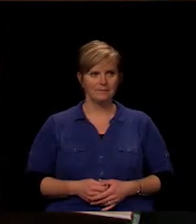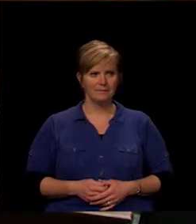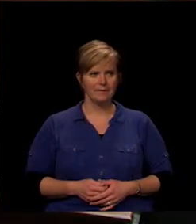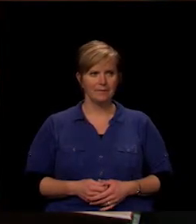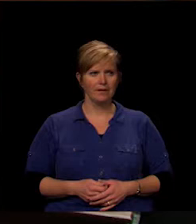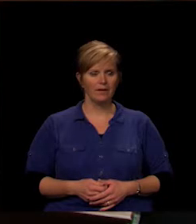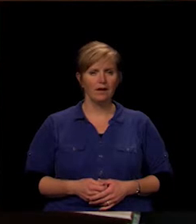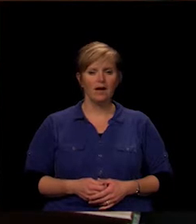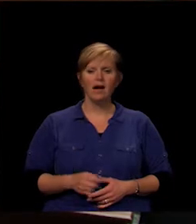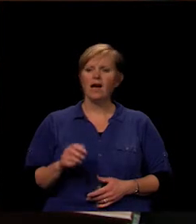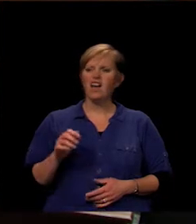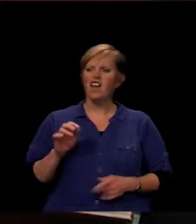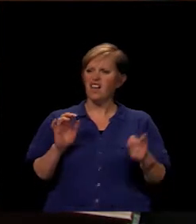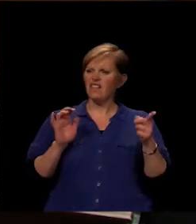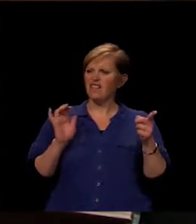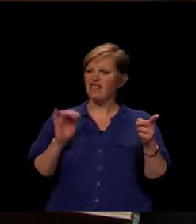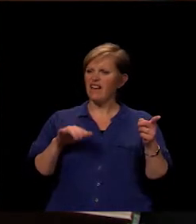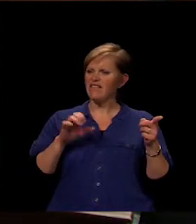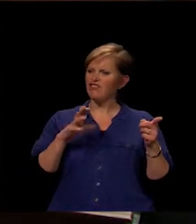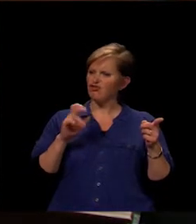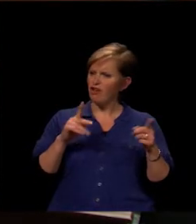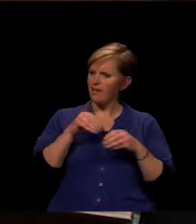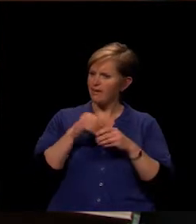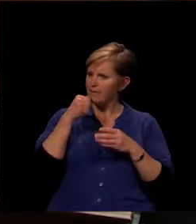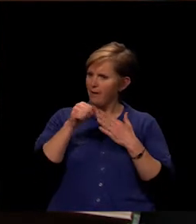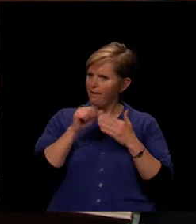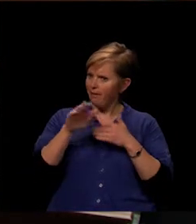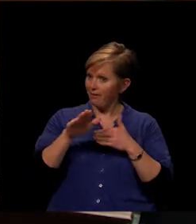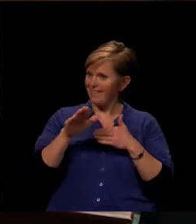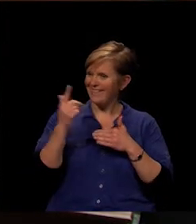Is this the check in the mail? Thank you.